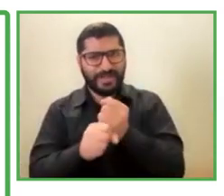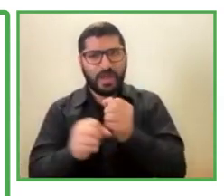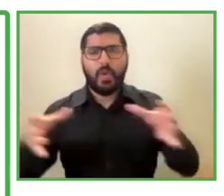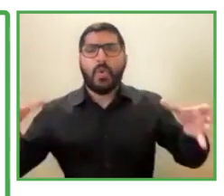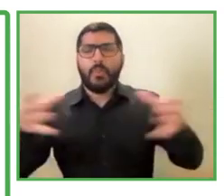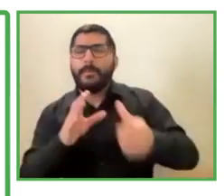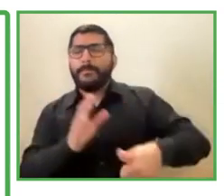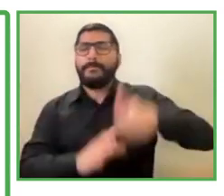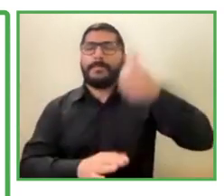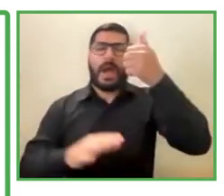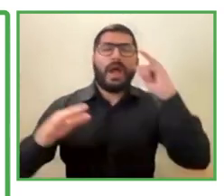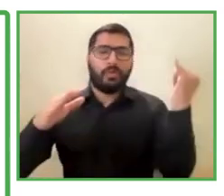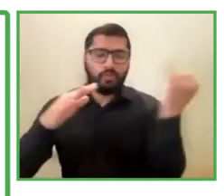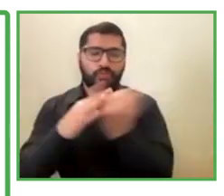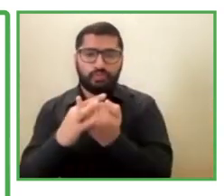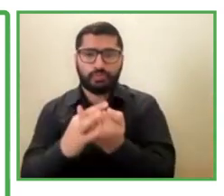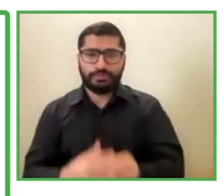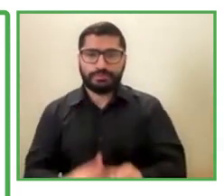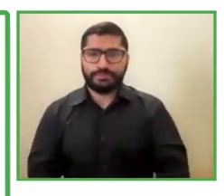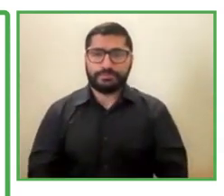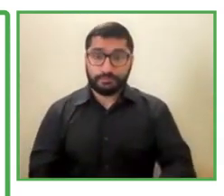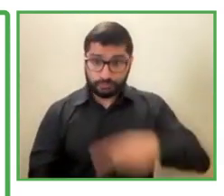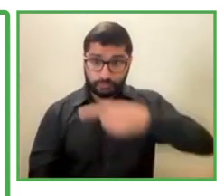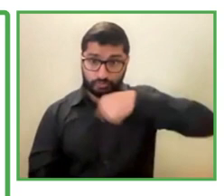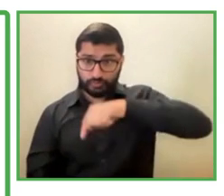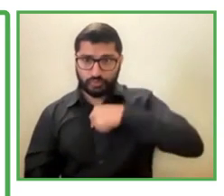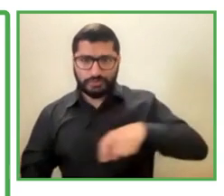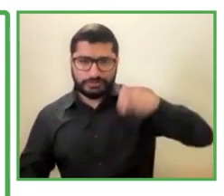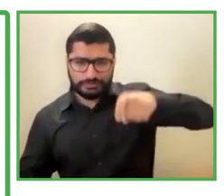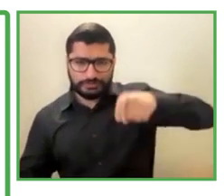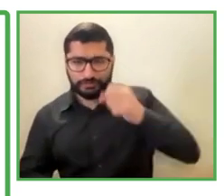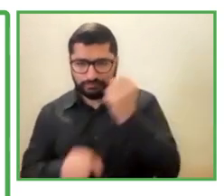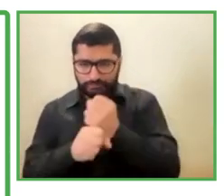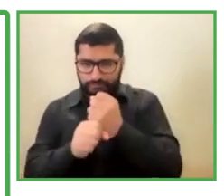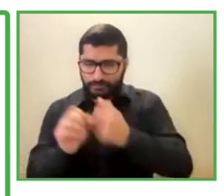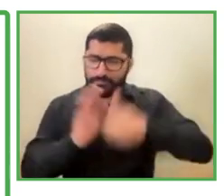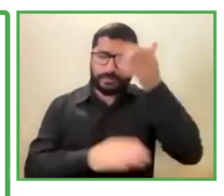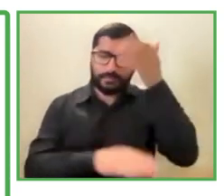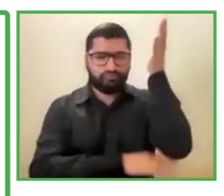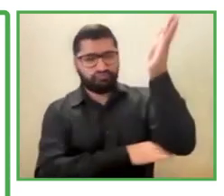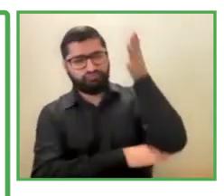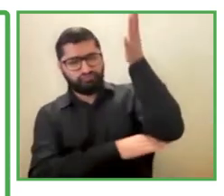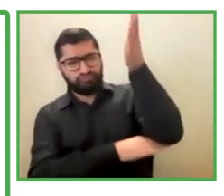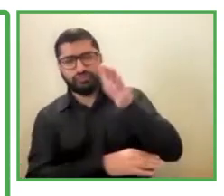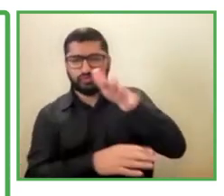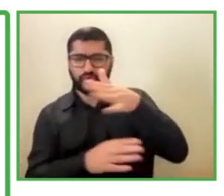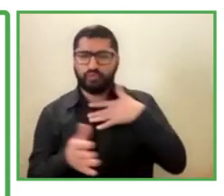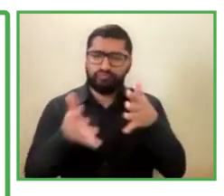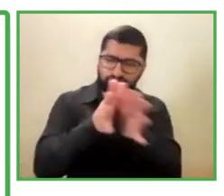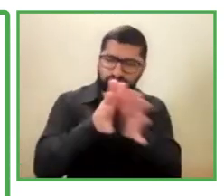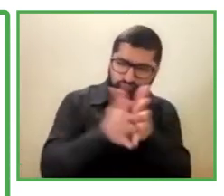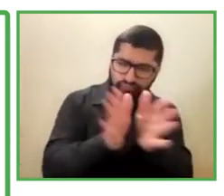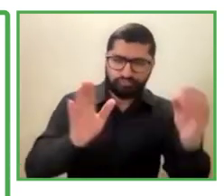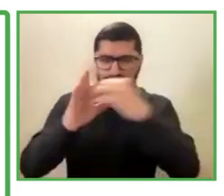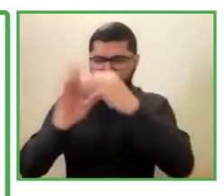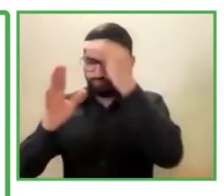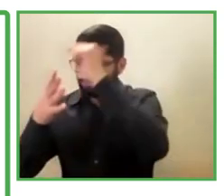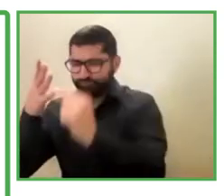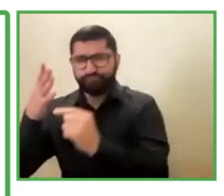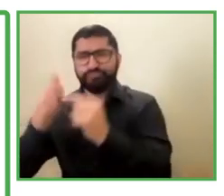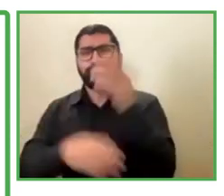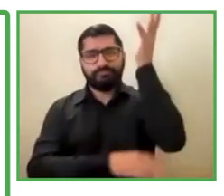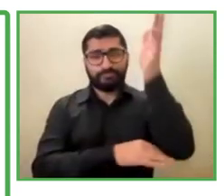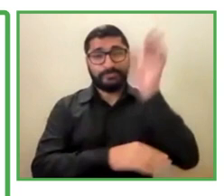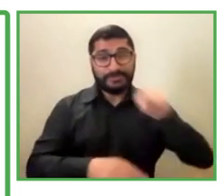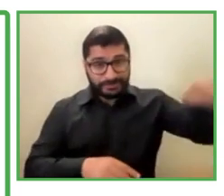it's important to, beyond telling this through the presentation, it's important to have the actors themselves